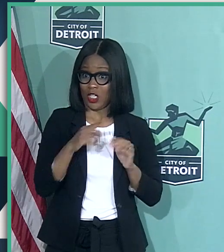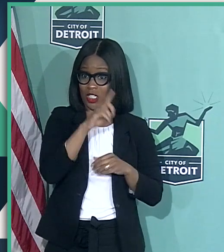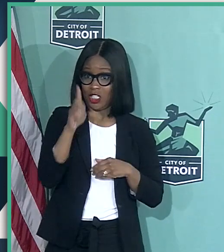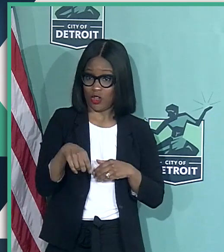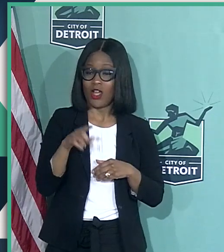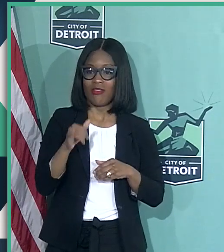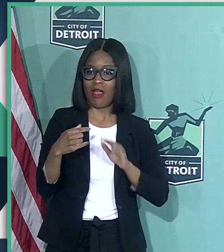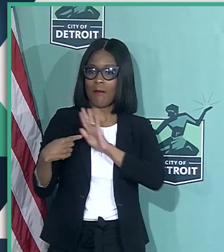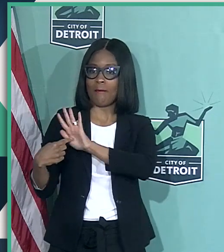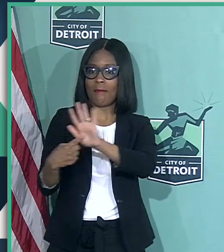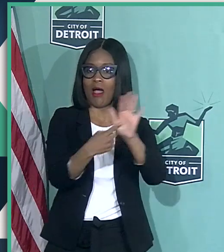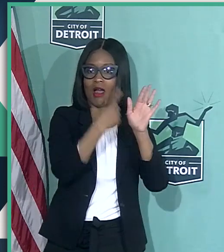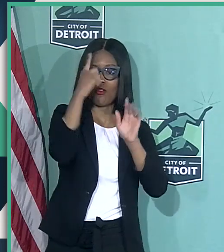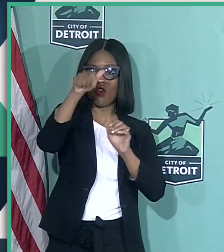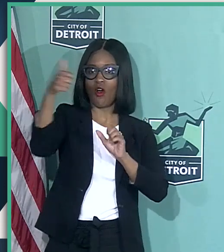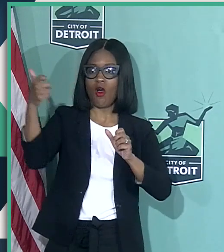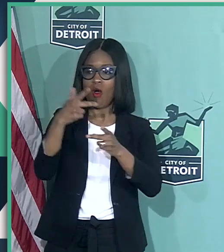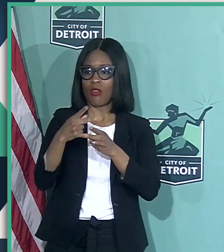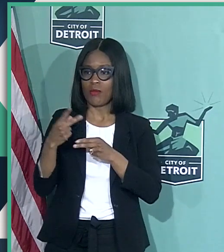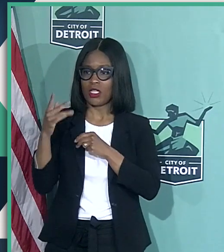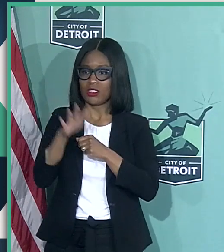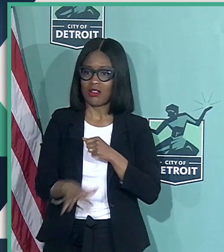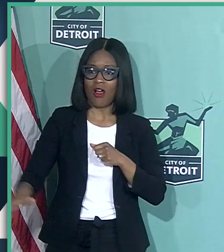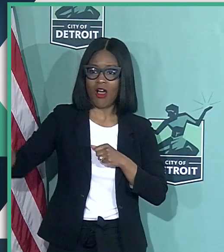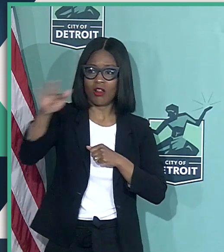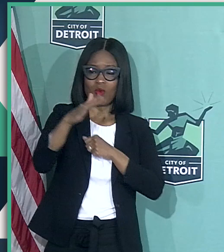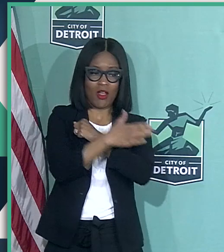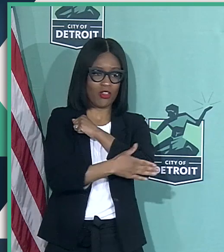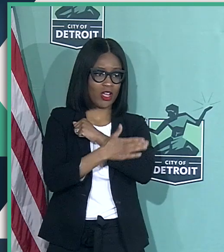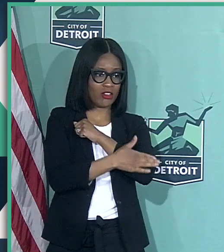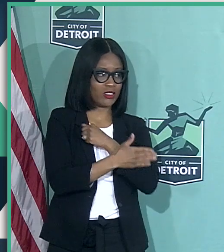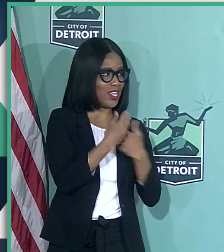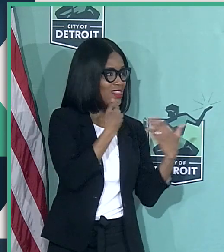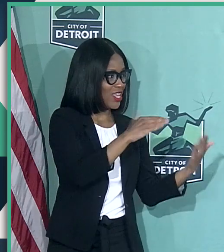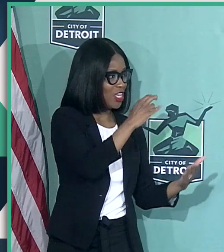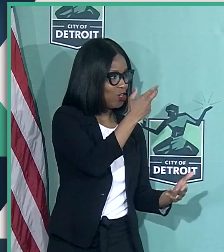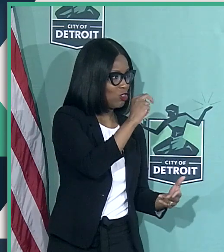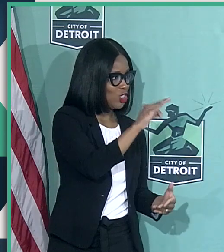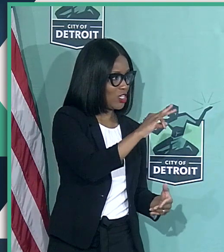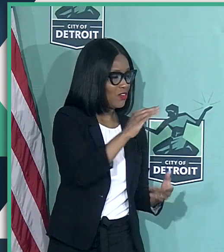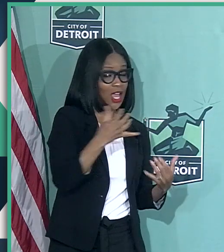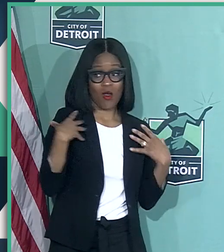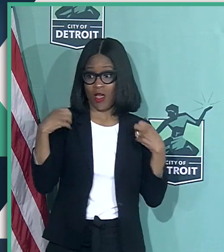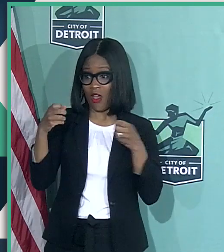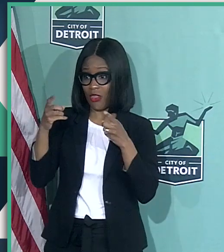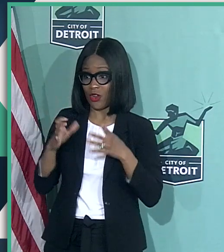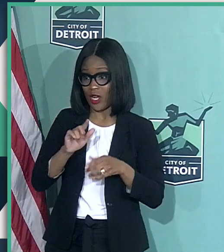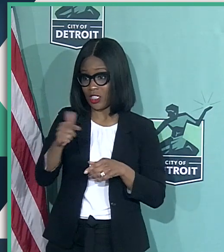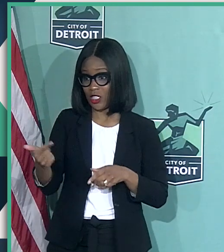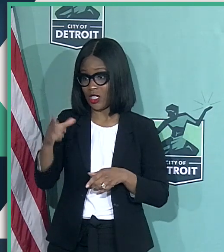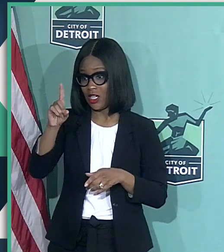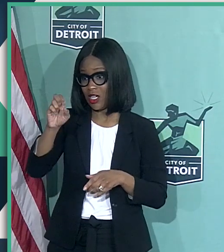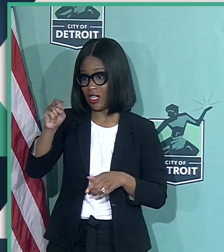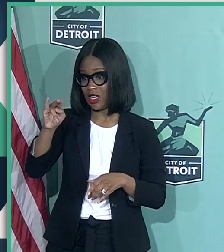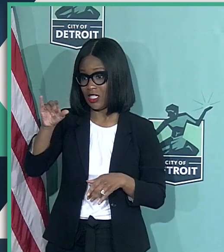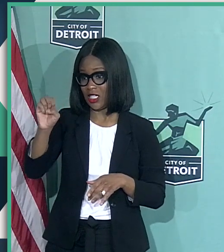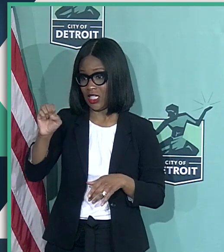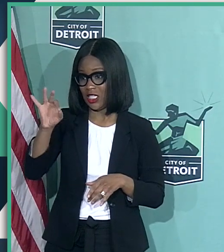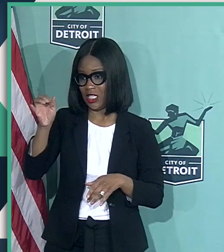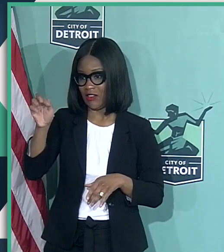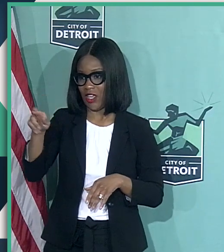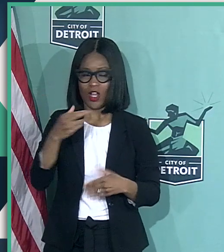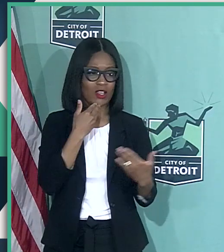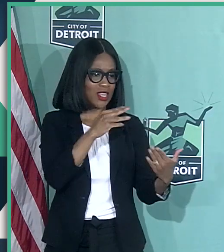you. Thank you, Chief. And with that, our Health Director, Denise Fair. Thank you, Mayor. And let me personally welcome